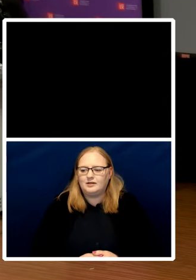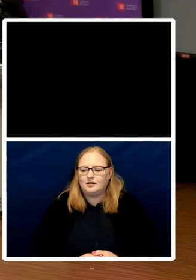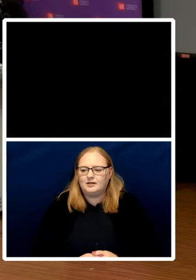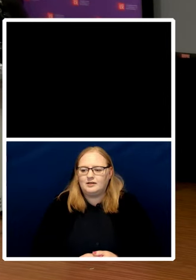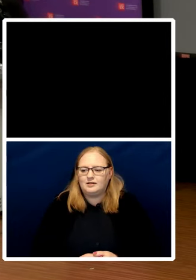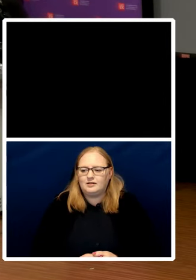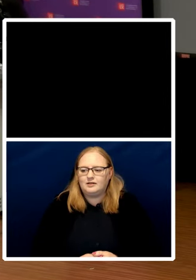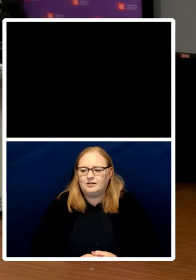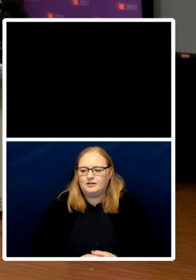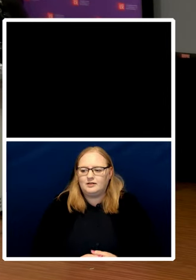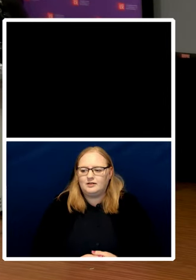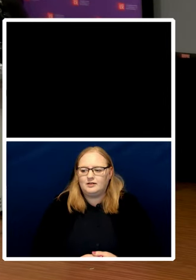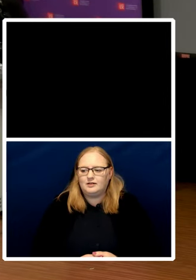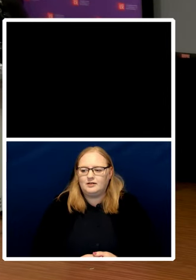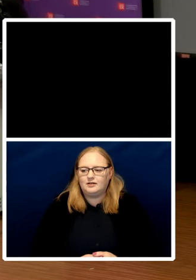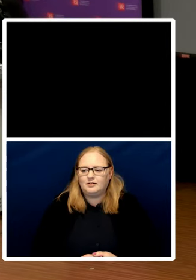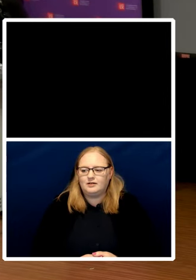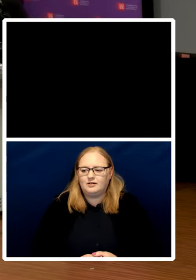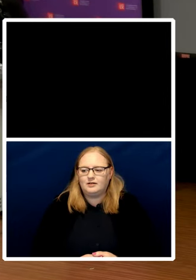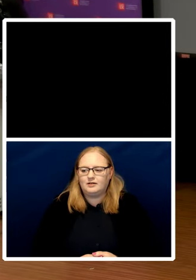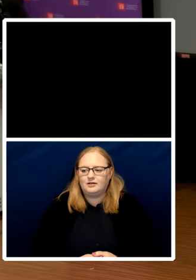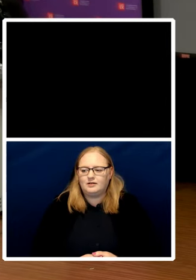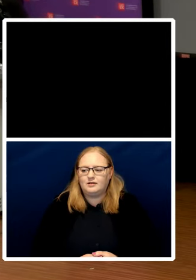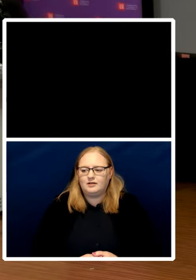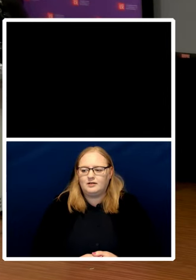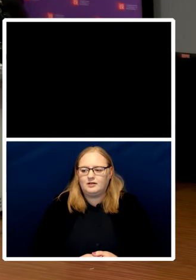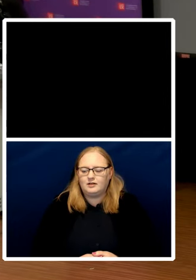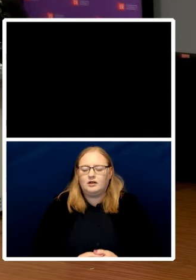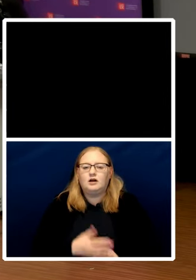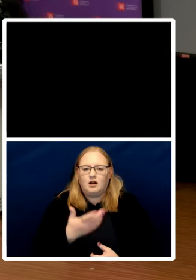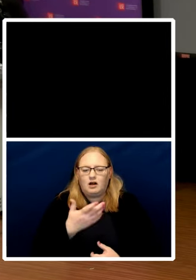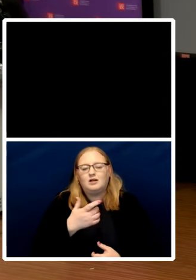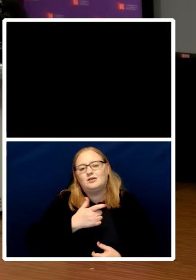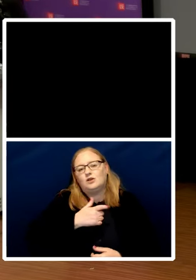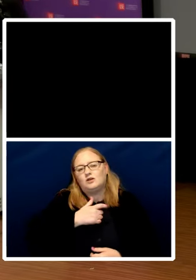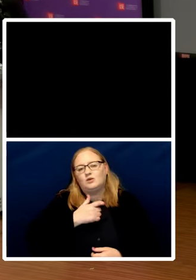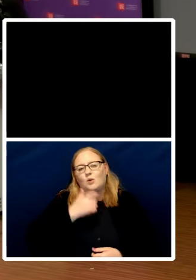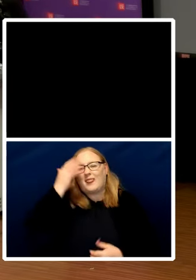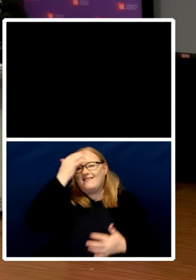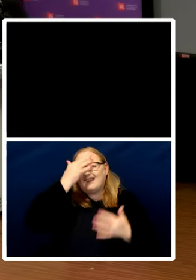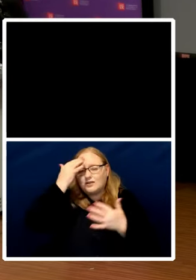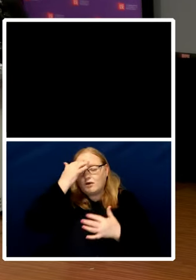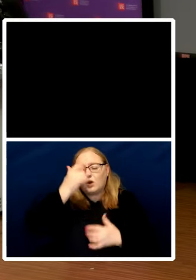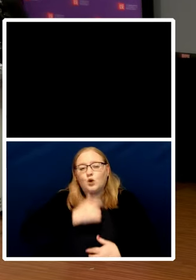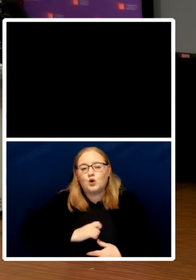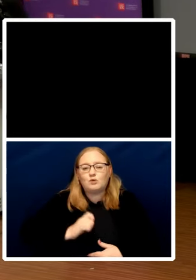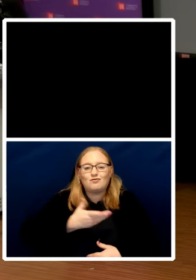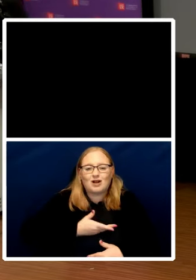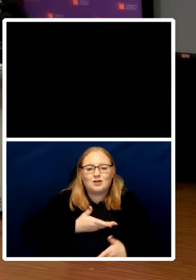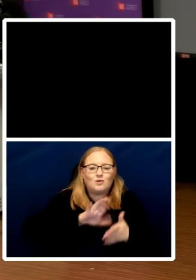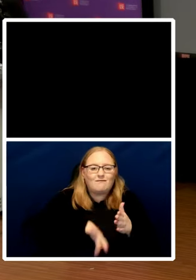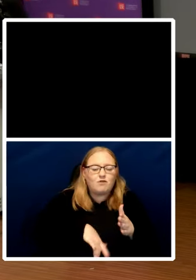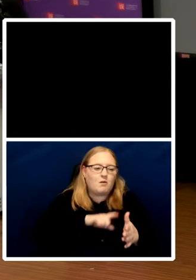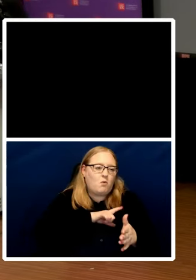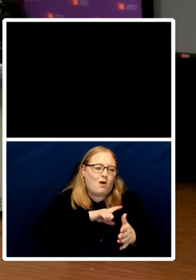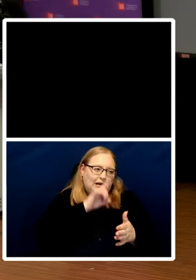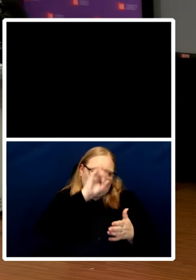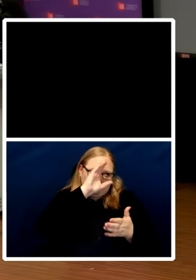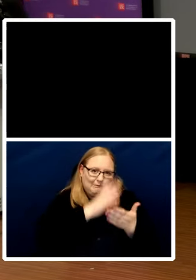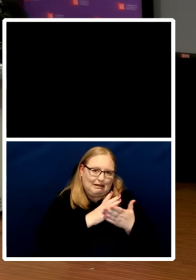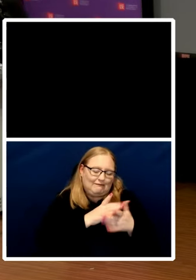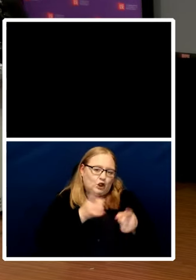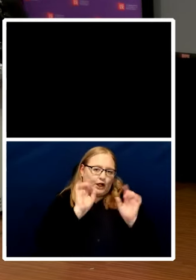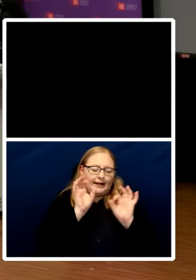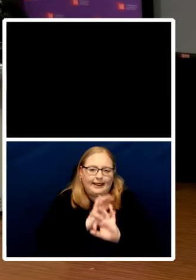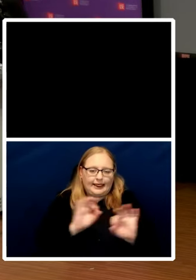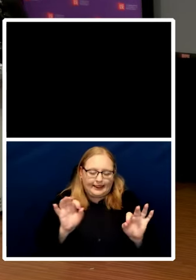um okay so the philosophical where do human rights come from you're struggling because you're an atheist so therefore if they you know um